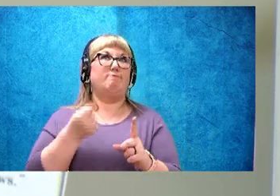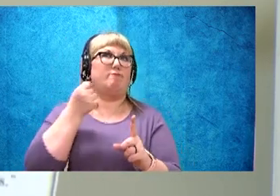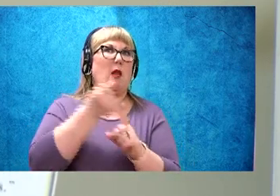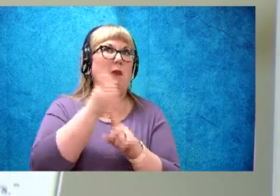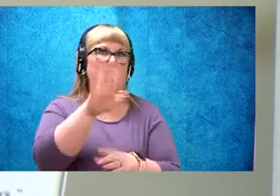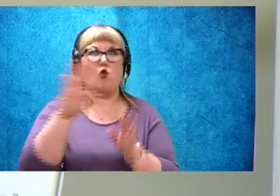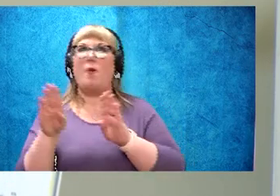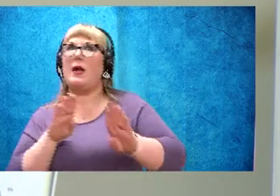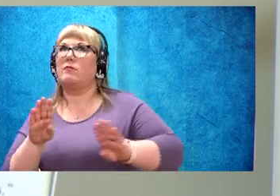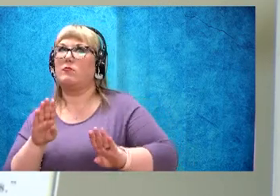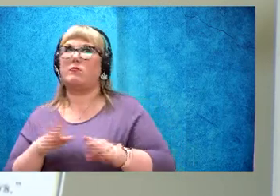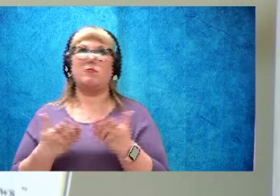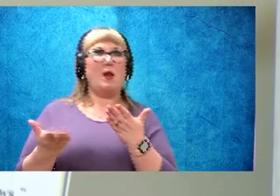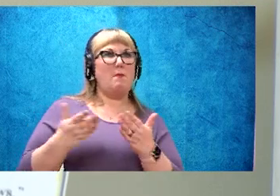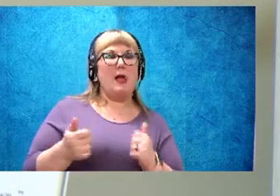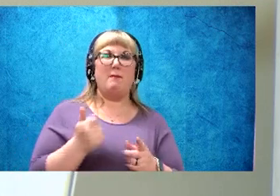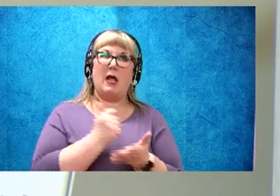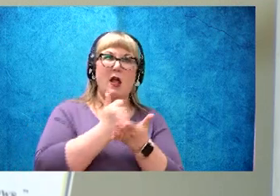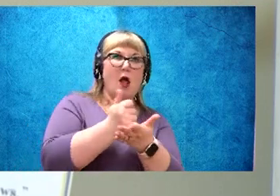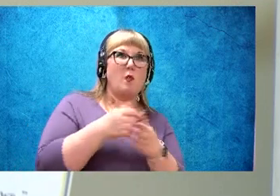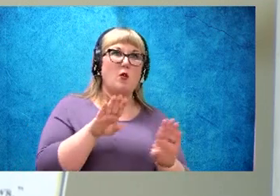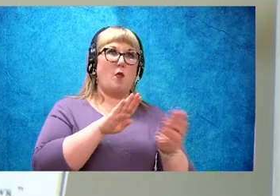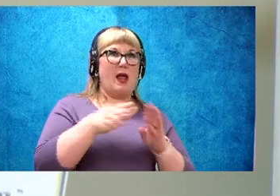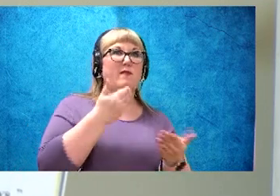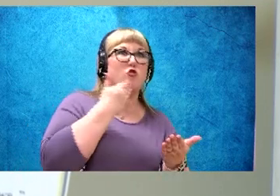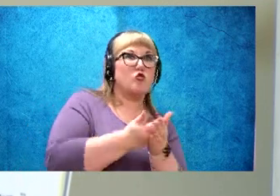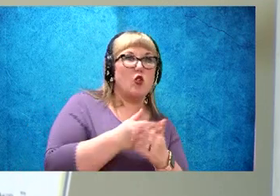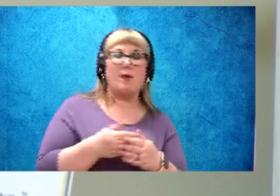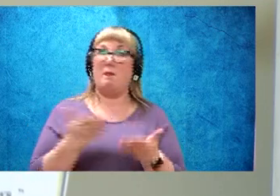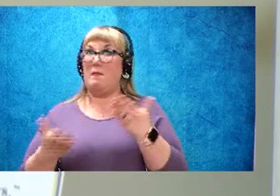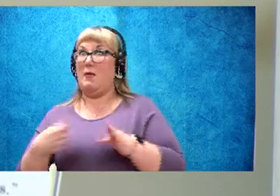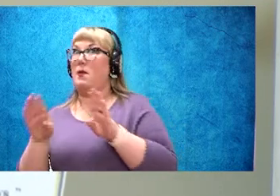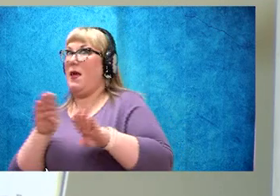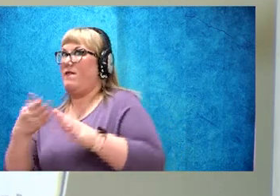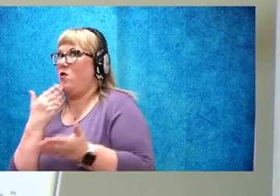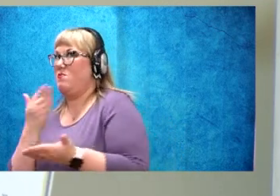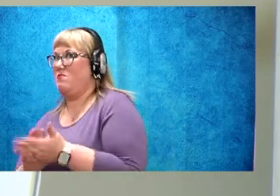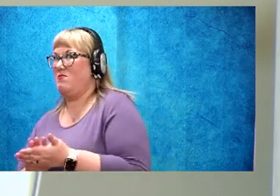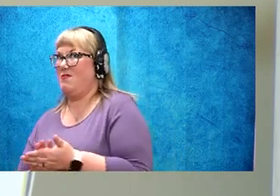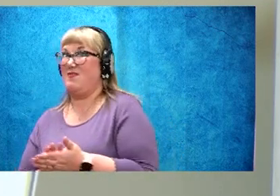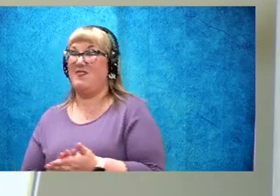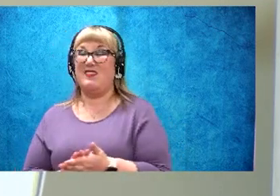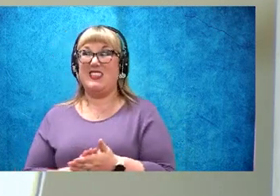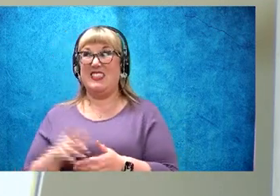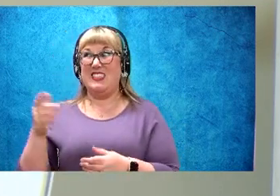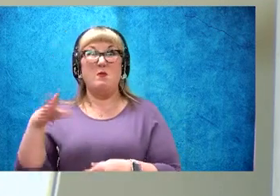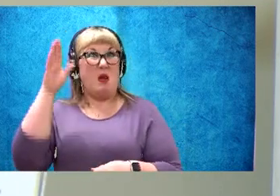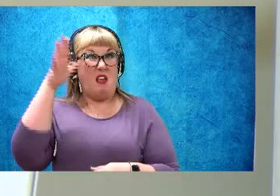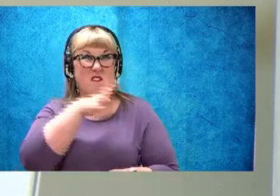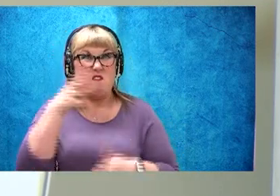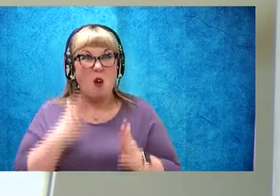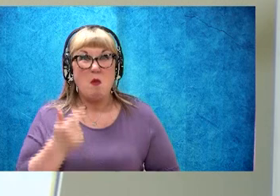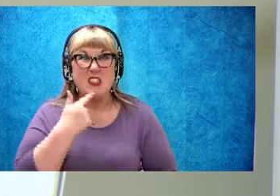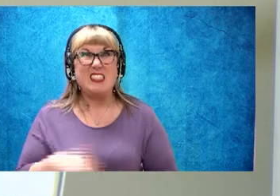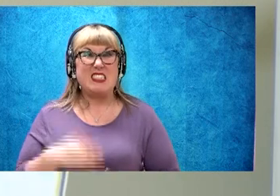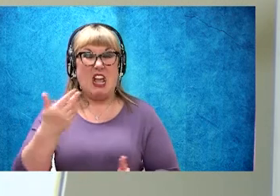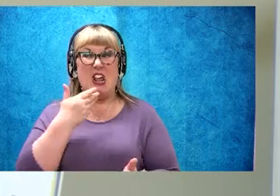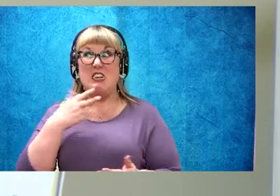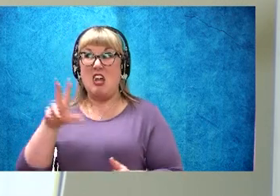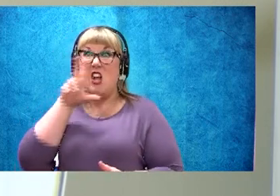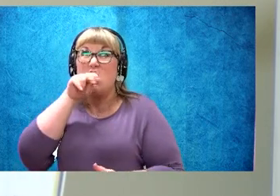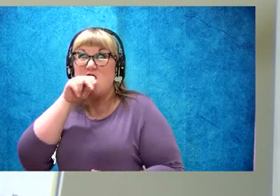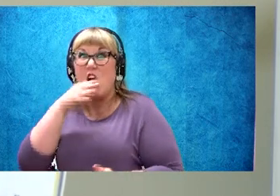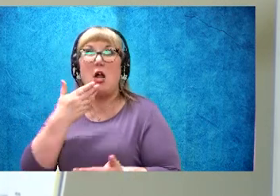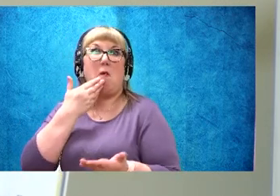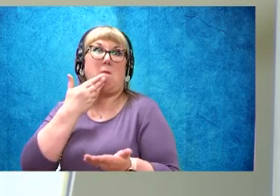or they can make you do something bad. But here, Farmer Brown says that Duck is a bad influence on the